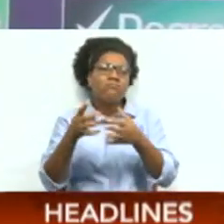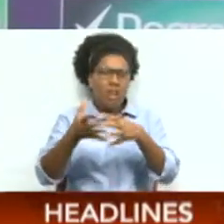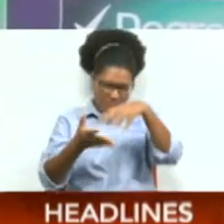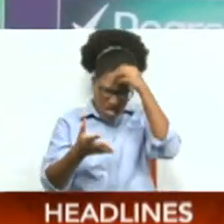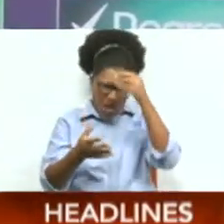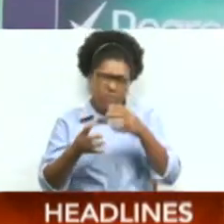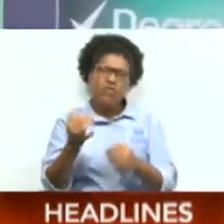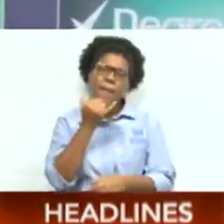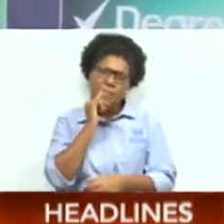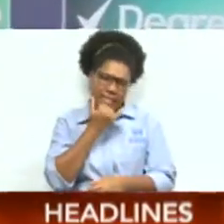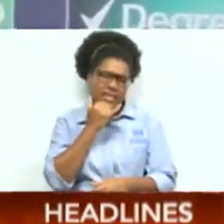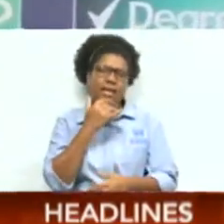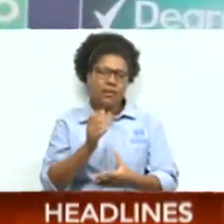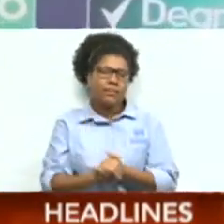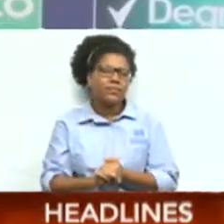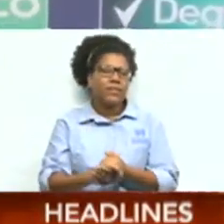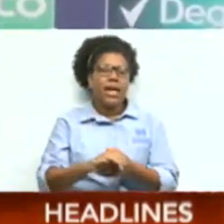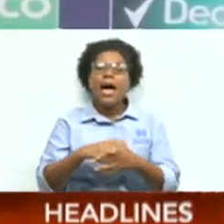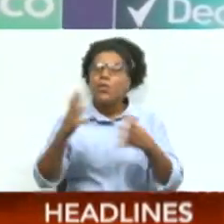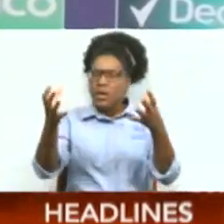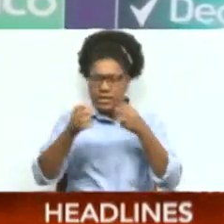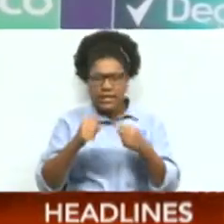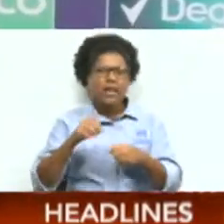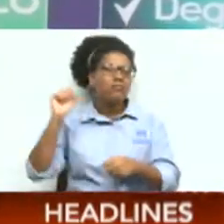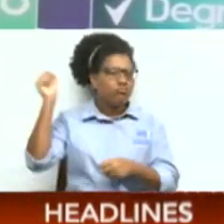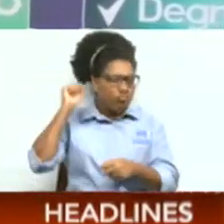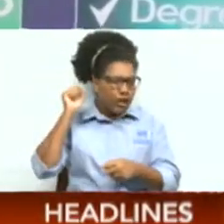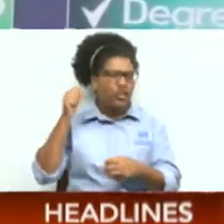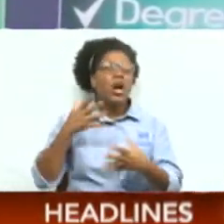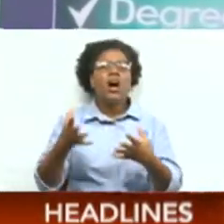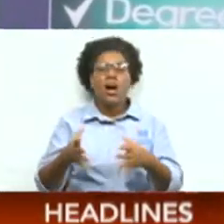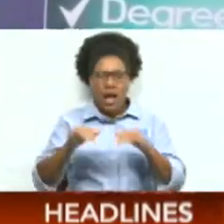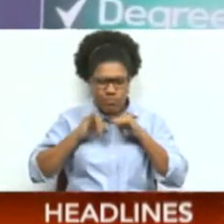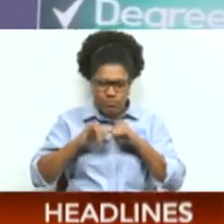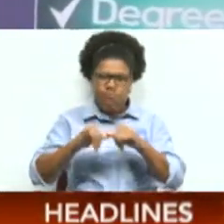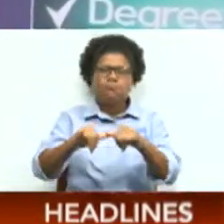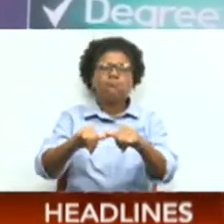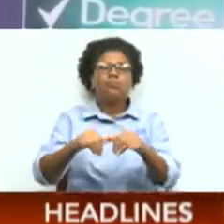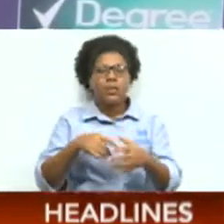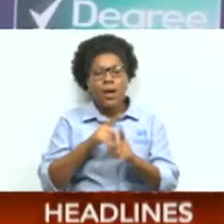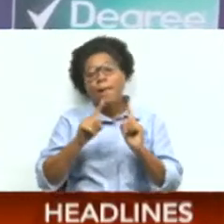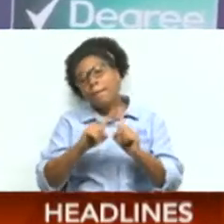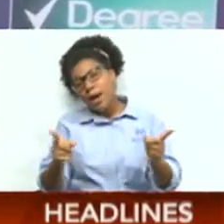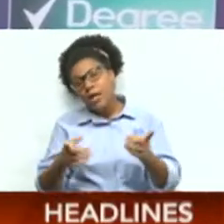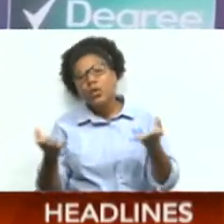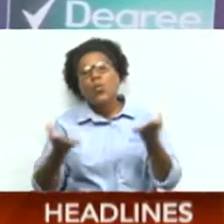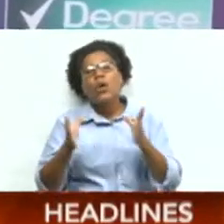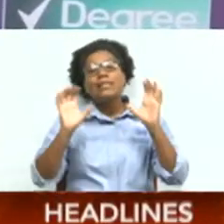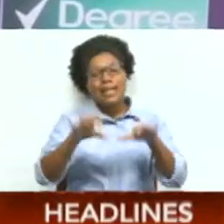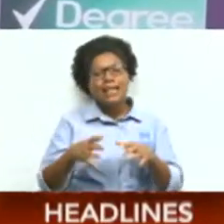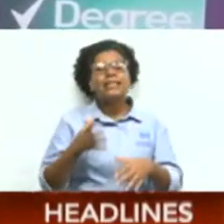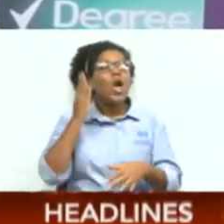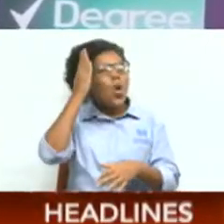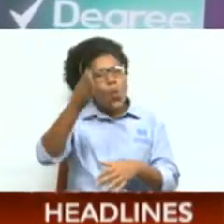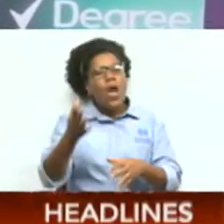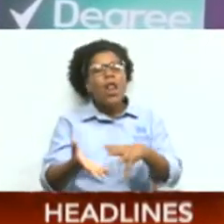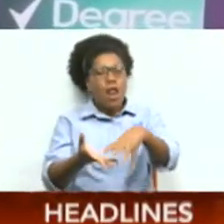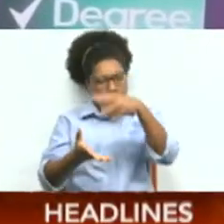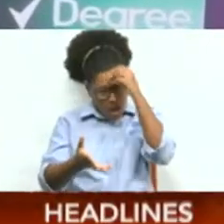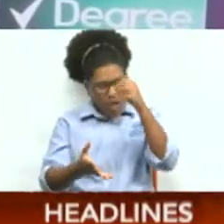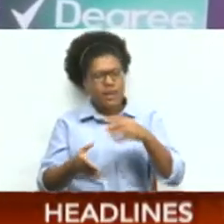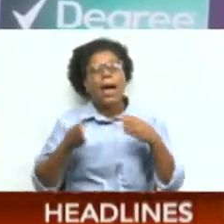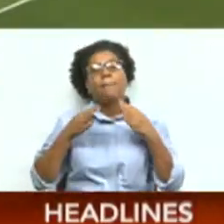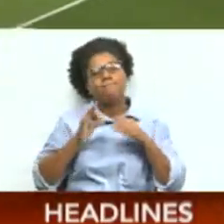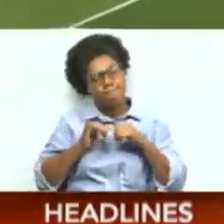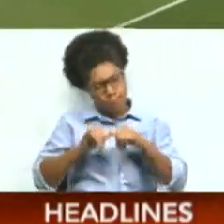I will take any amount of pressure that I will receive after this game. But what I can say is I will learn from it and continue to move forward.